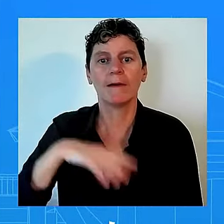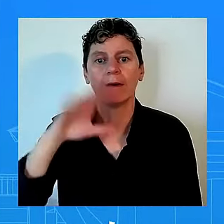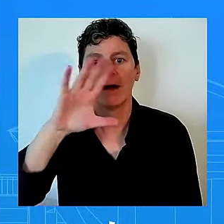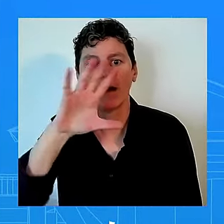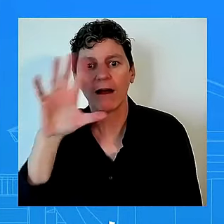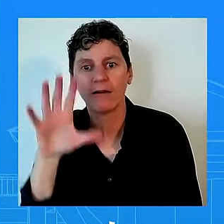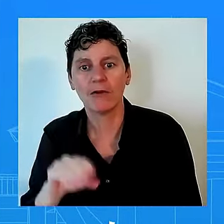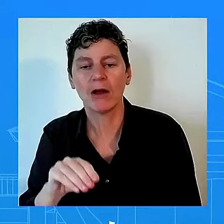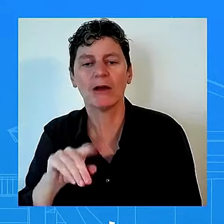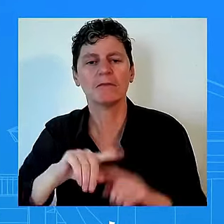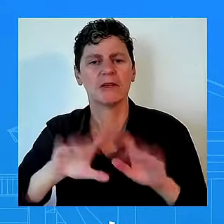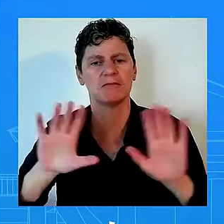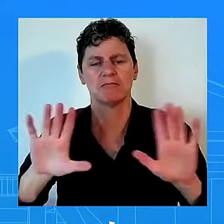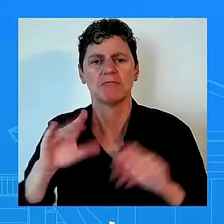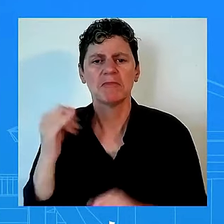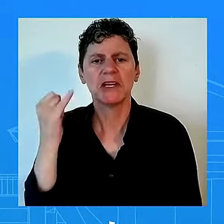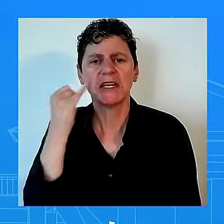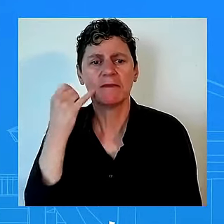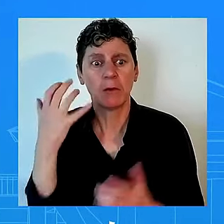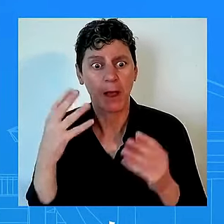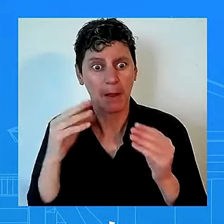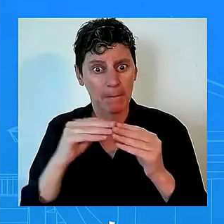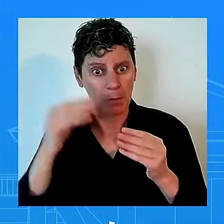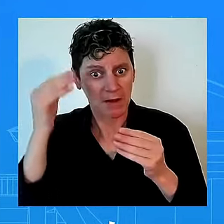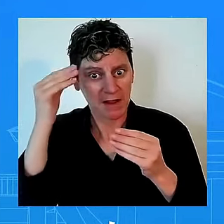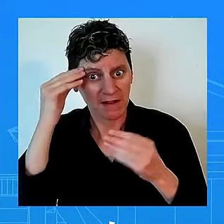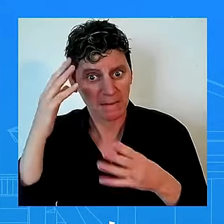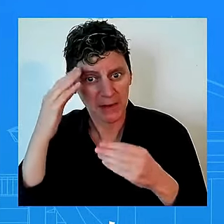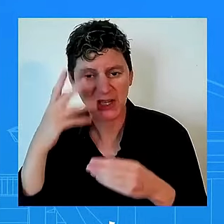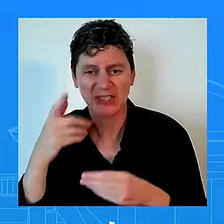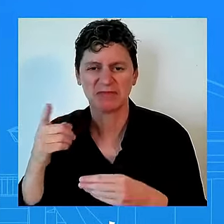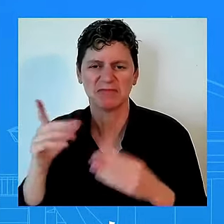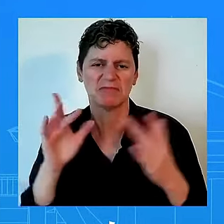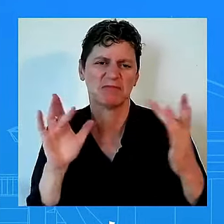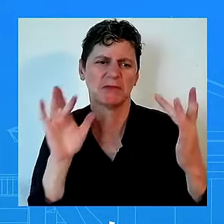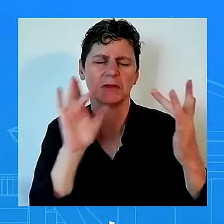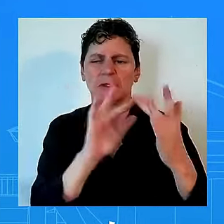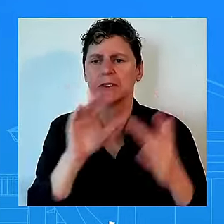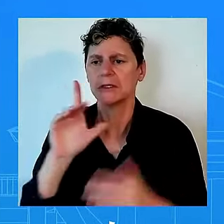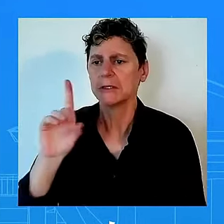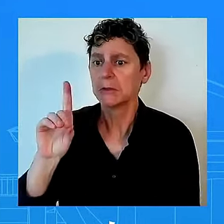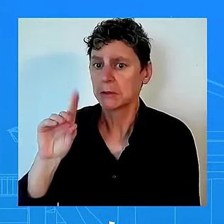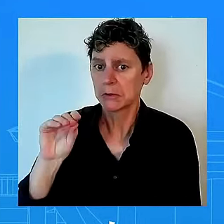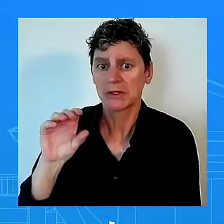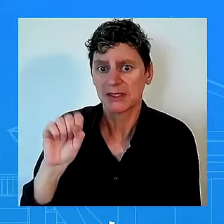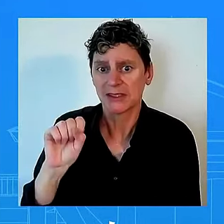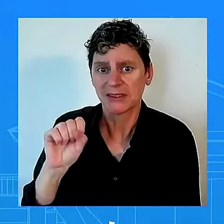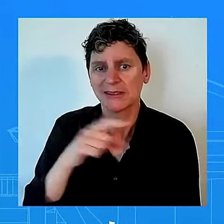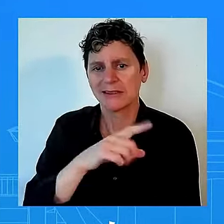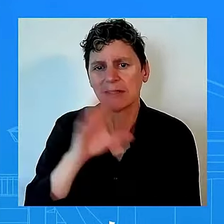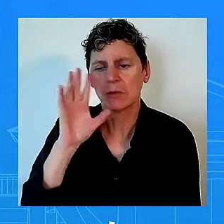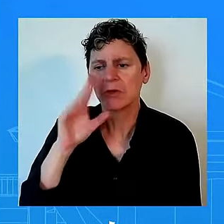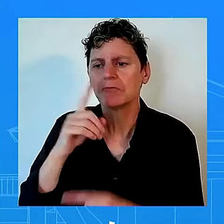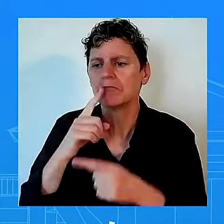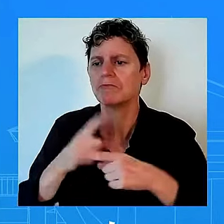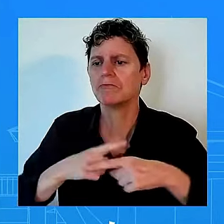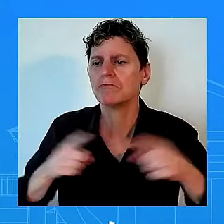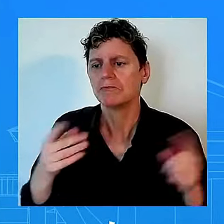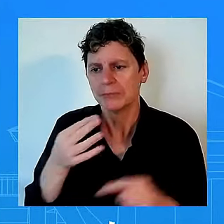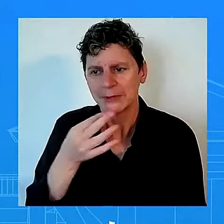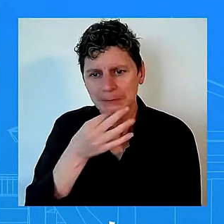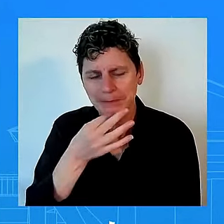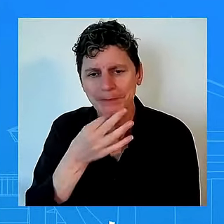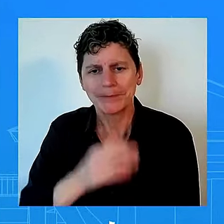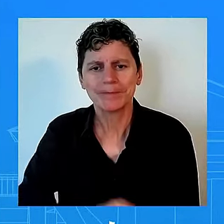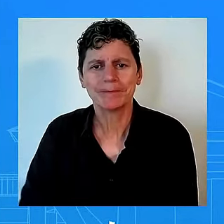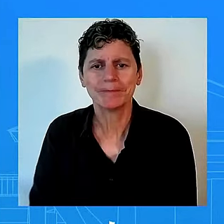today uh just don't have anything else but we take this very seriously okay hi uh trinity i was i told